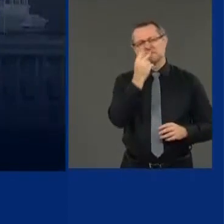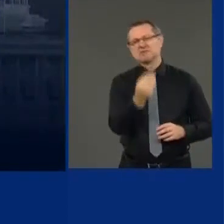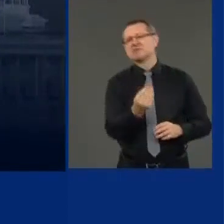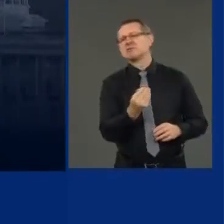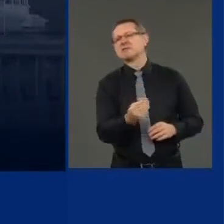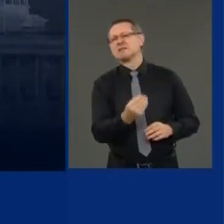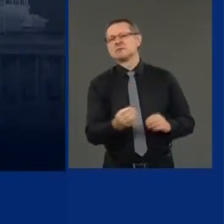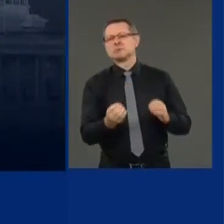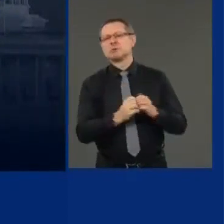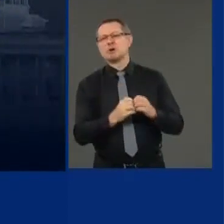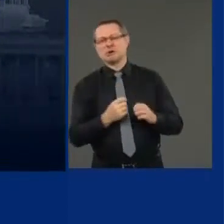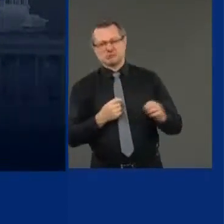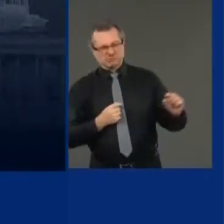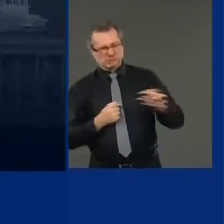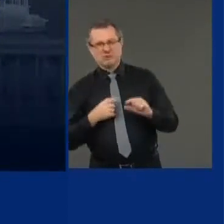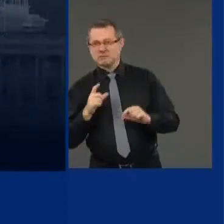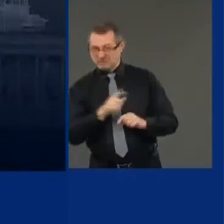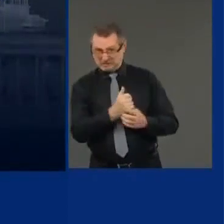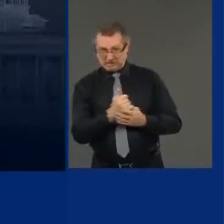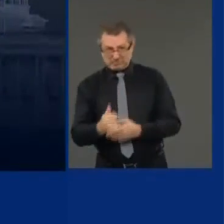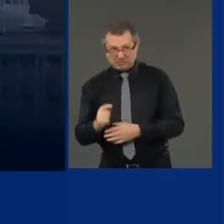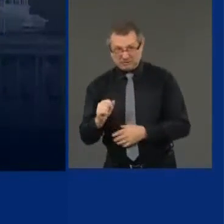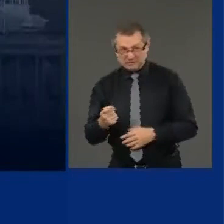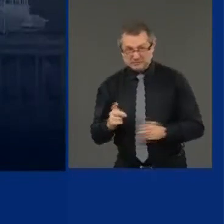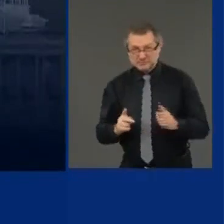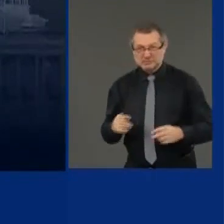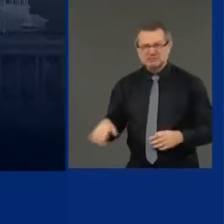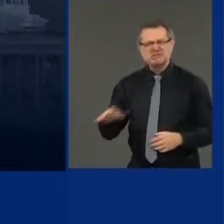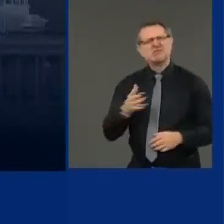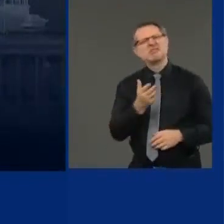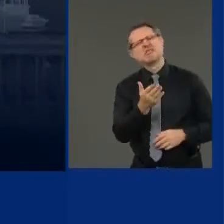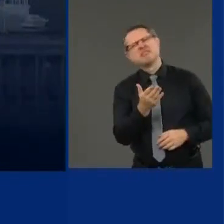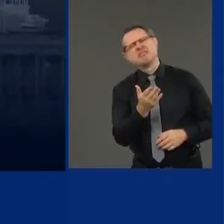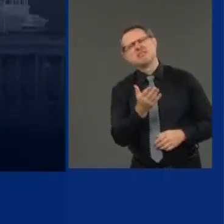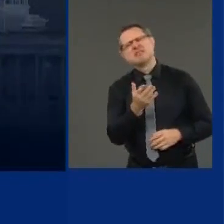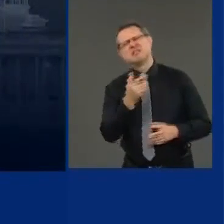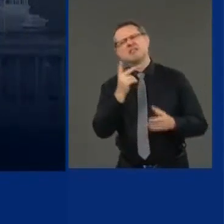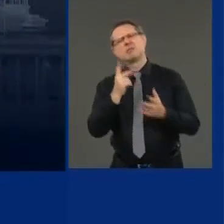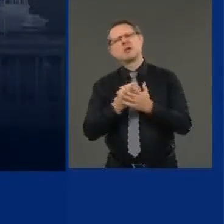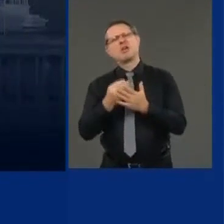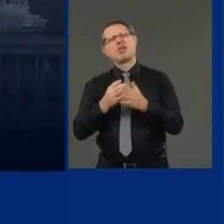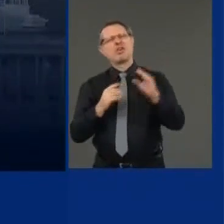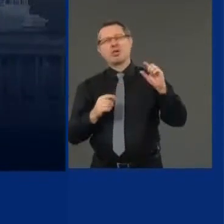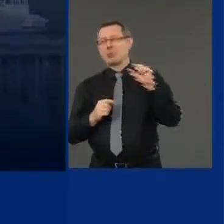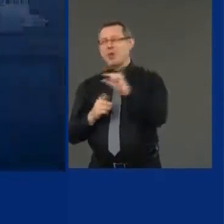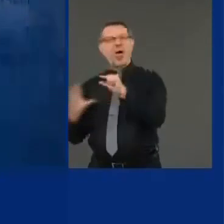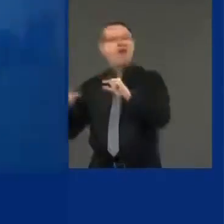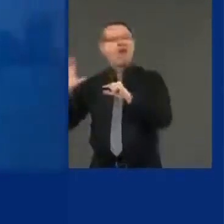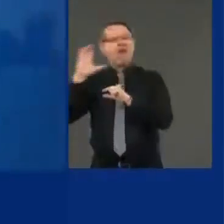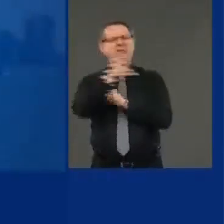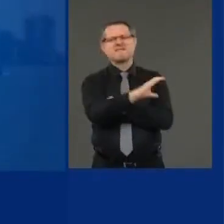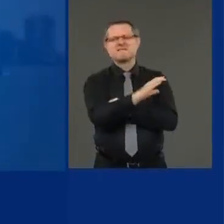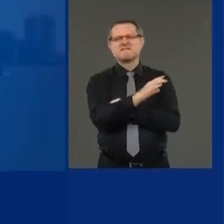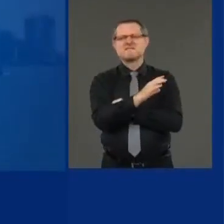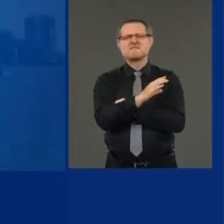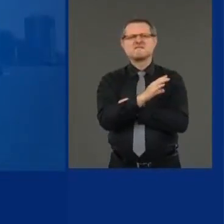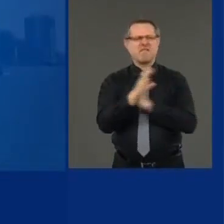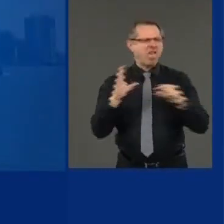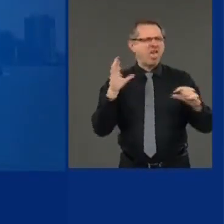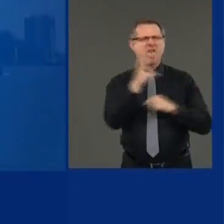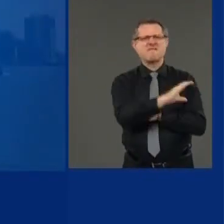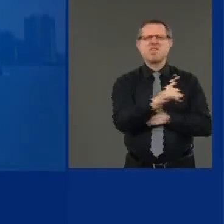want to help taxpayers? Uh, put some of the money back that you have been taking for years. That's how you help